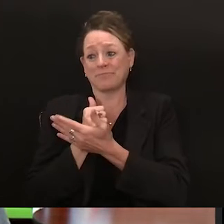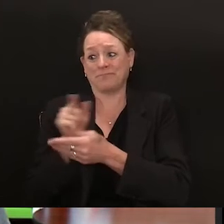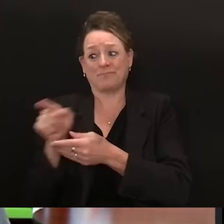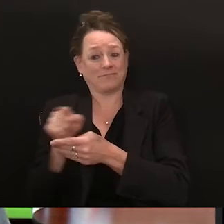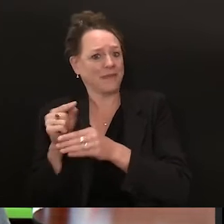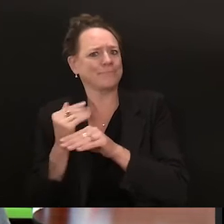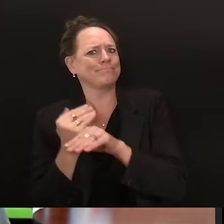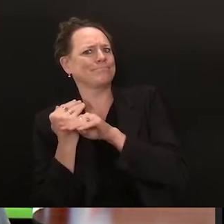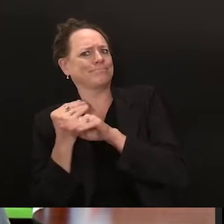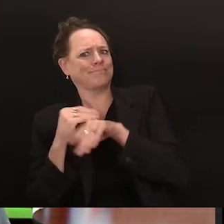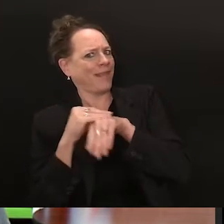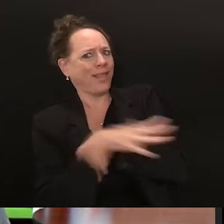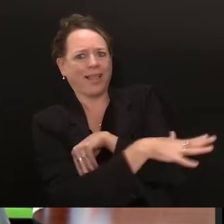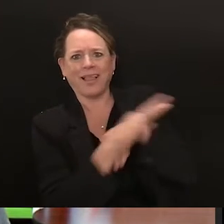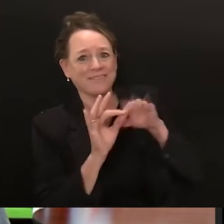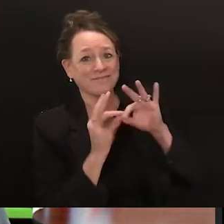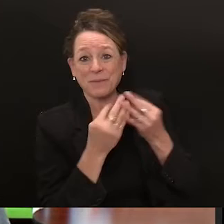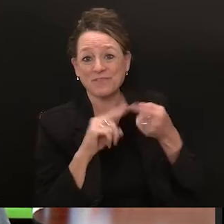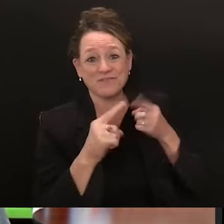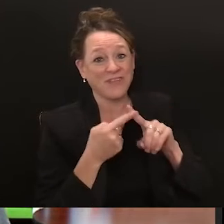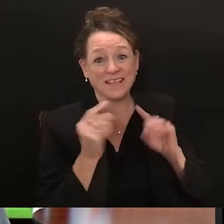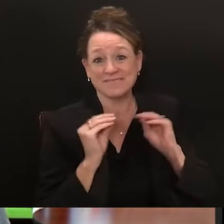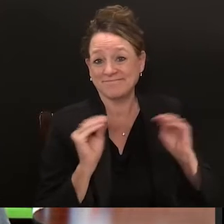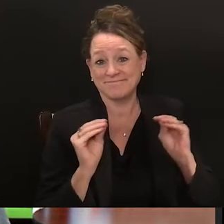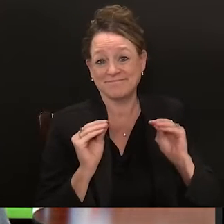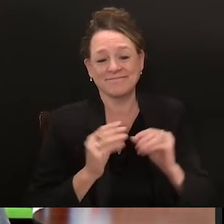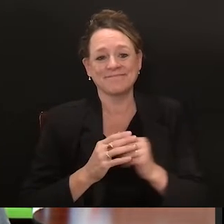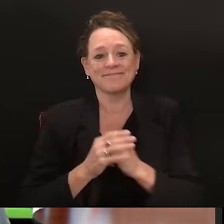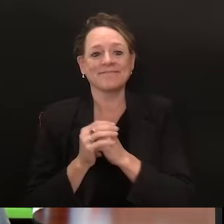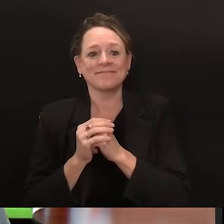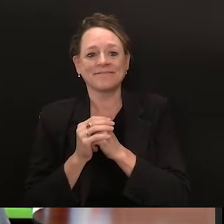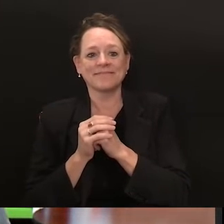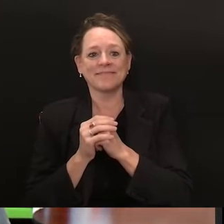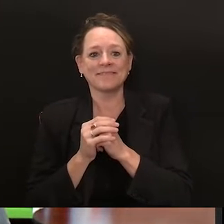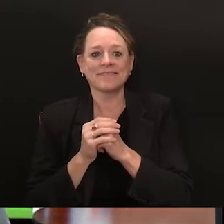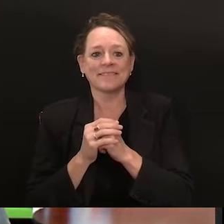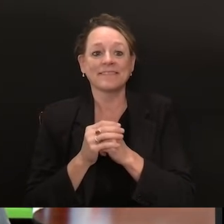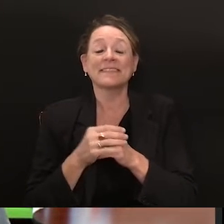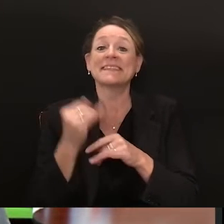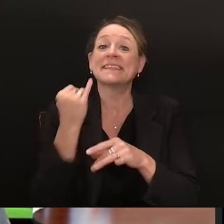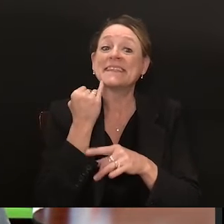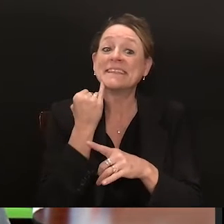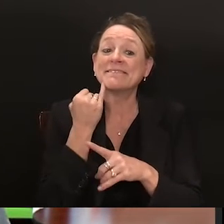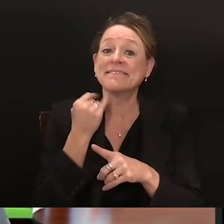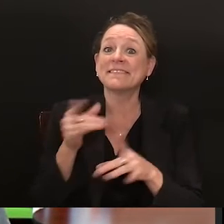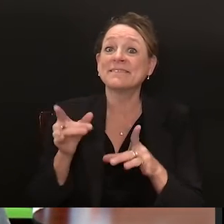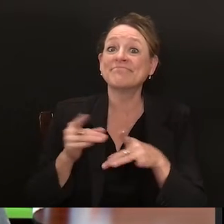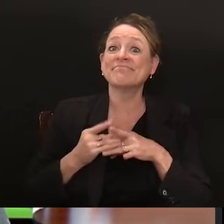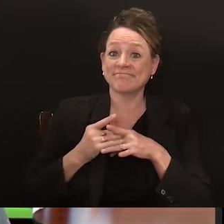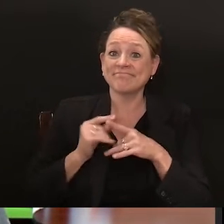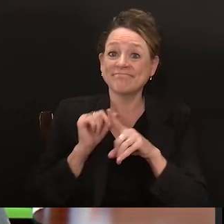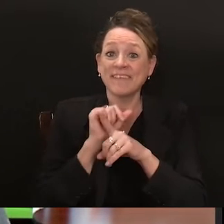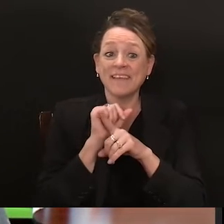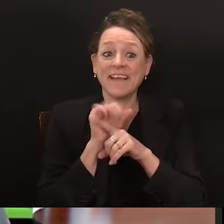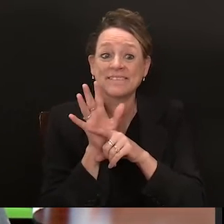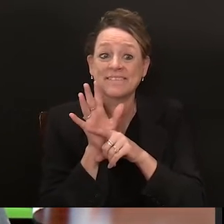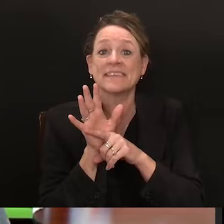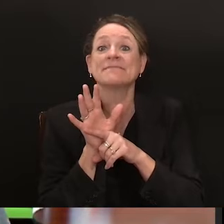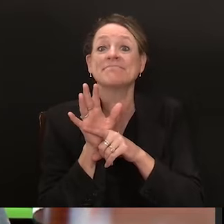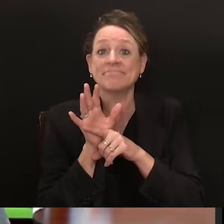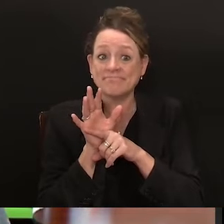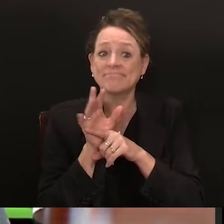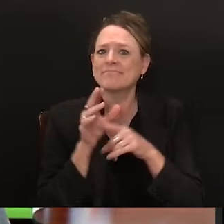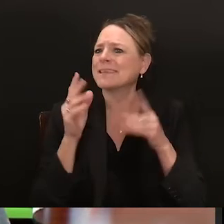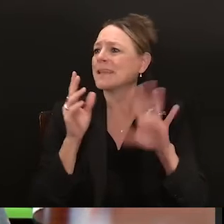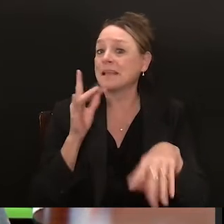and loved ones around them. It also protects them from getting really sick if they do get COVID-19 and keeps them in school,